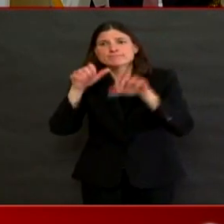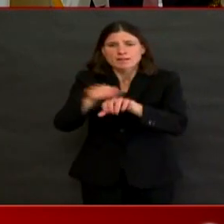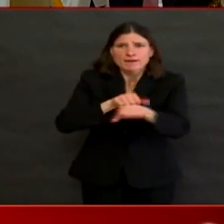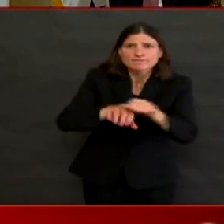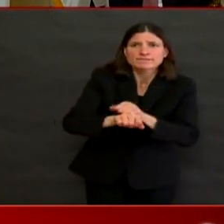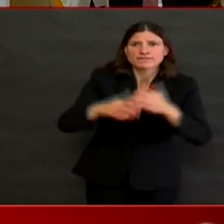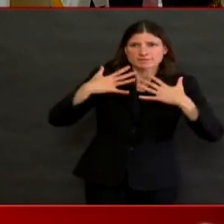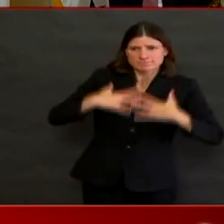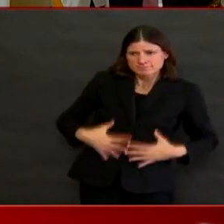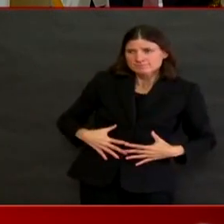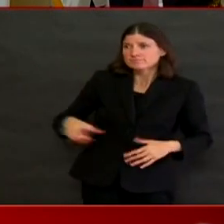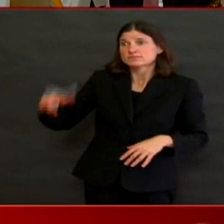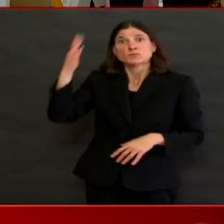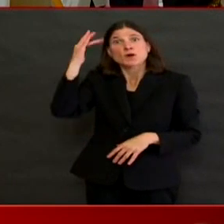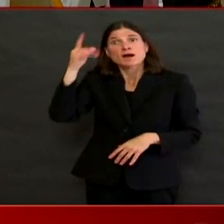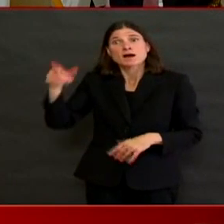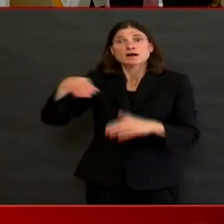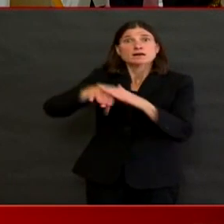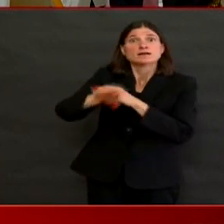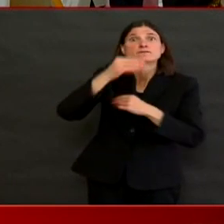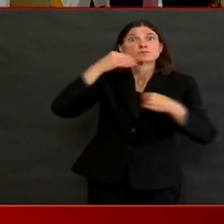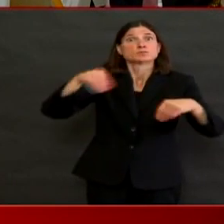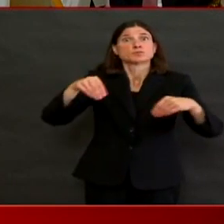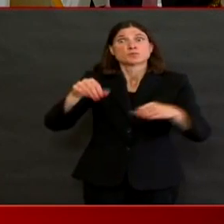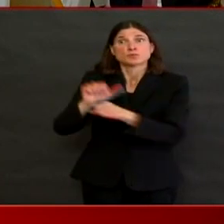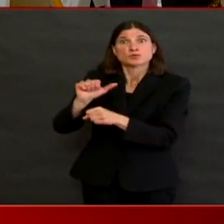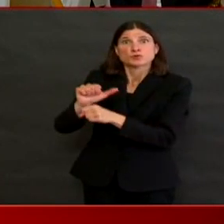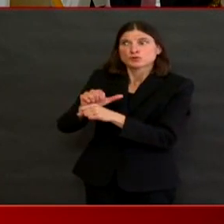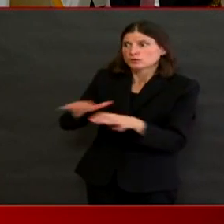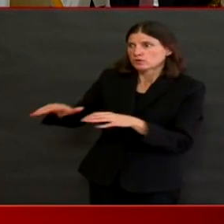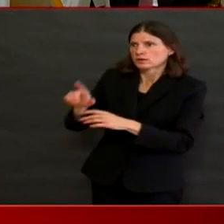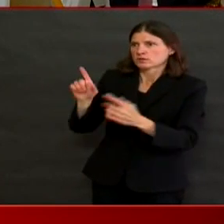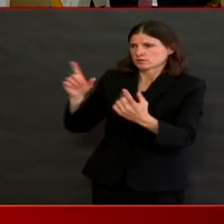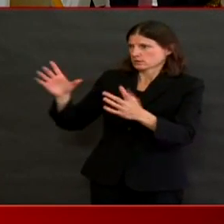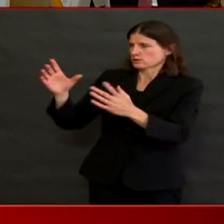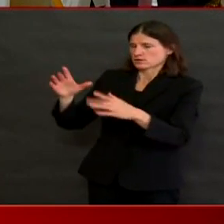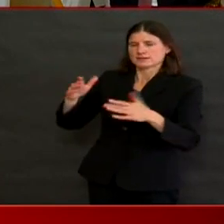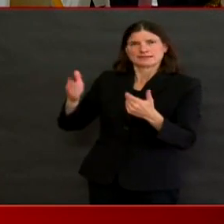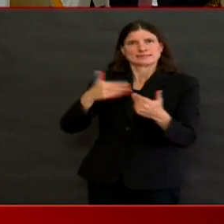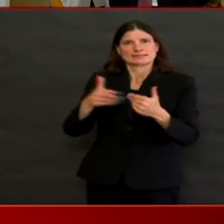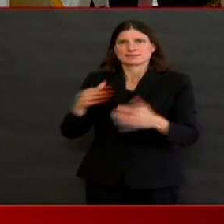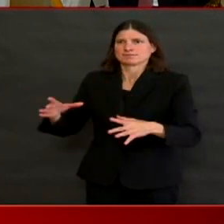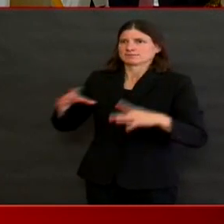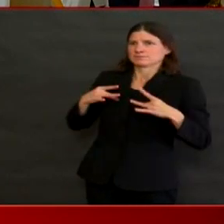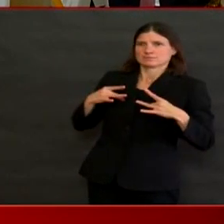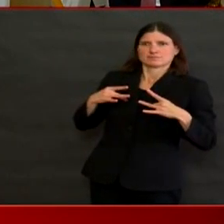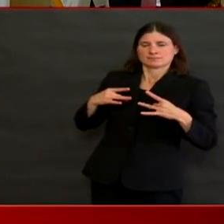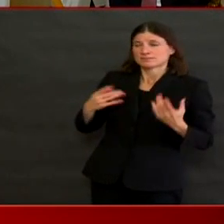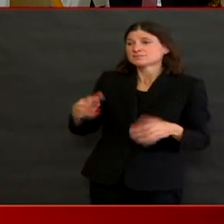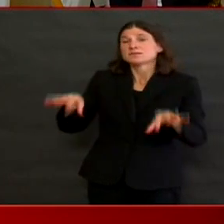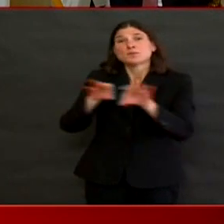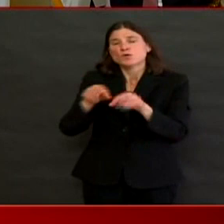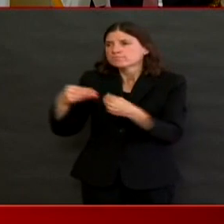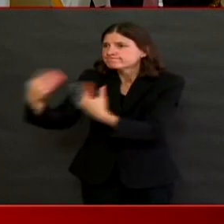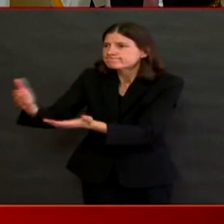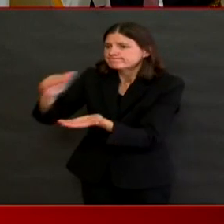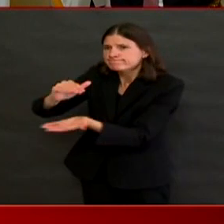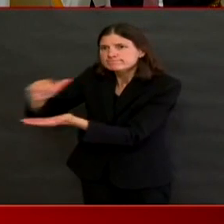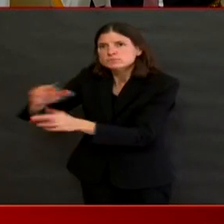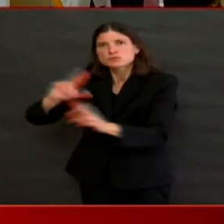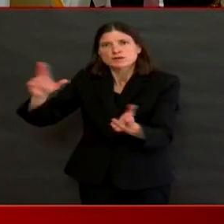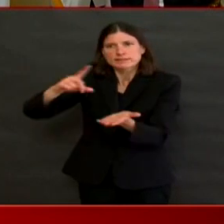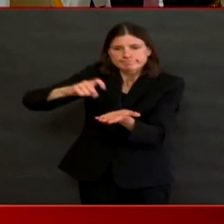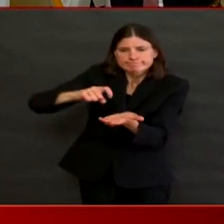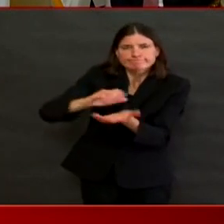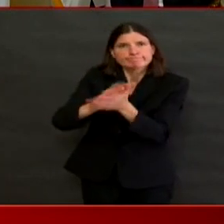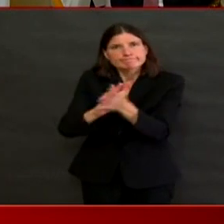space out your employees far enough, give them hand sanitizer, ample opportunity to wash their hands, nobody comes in